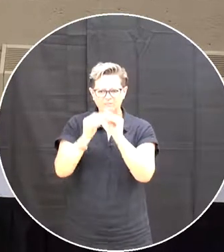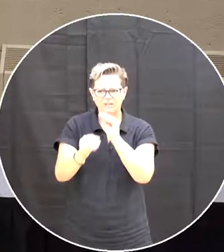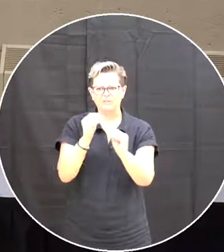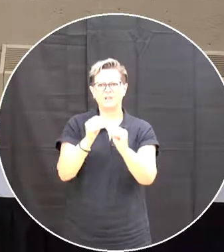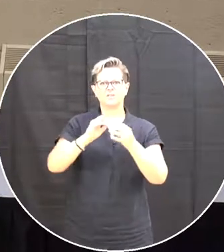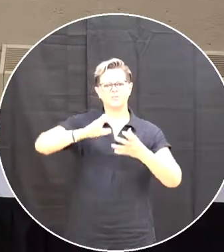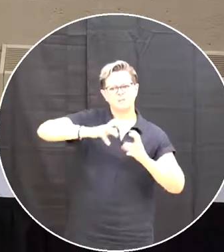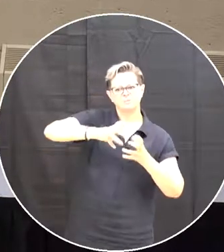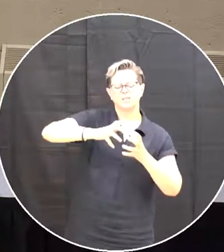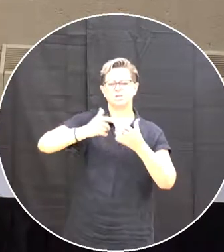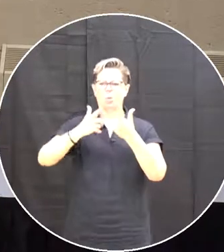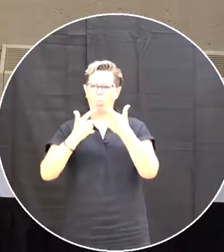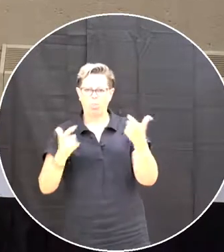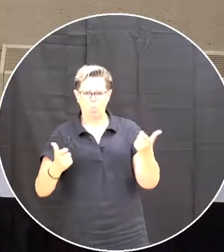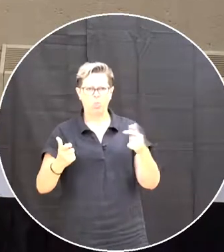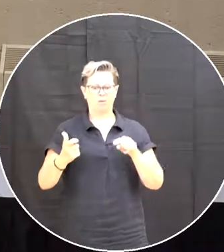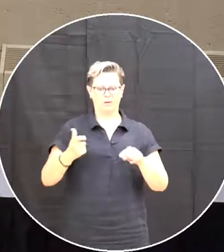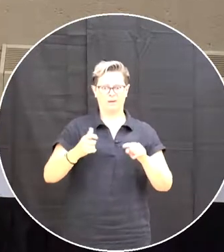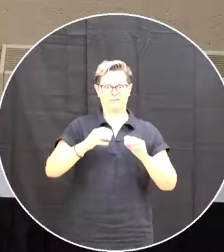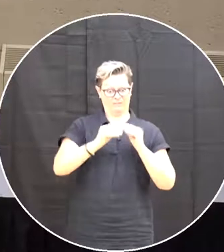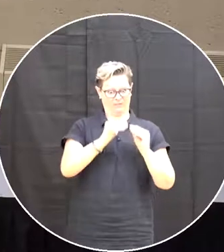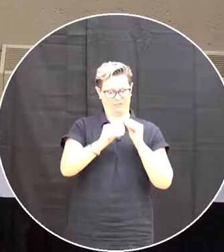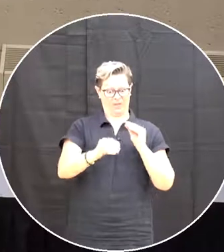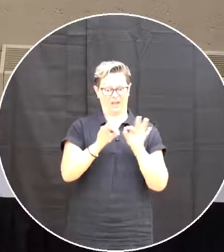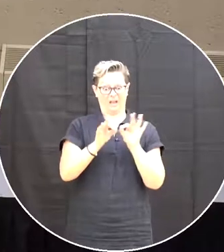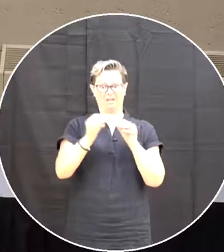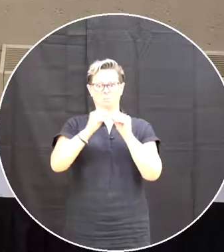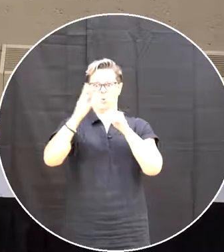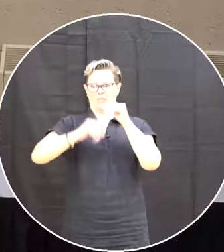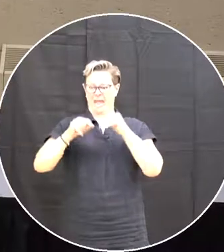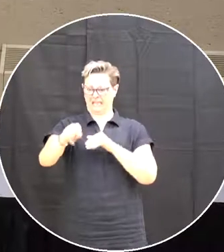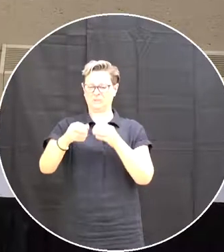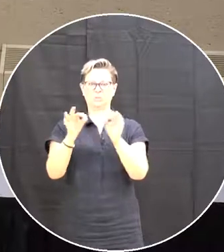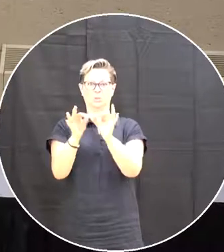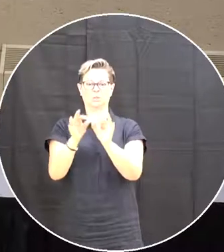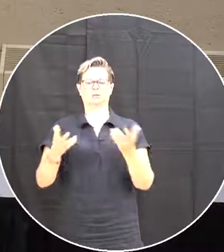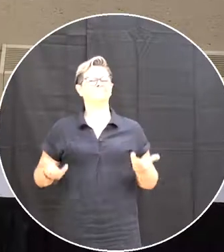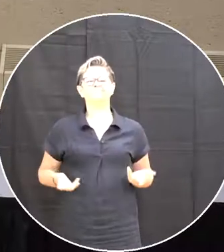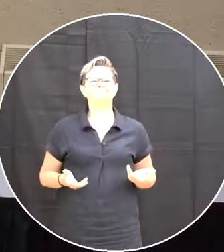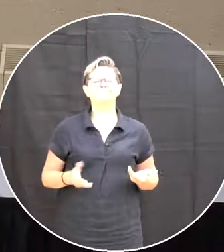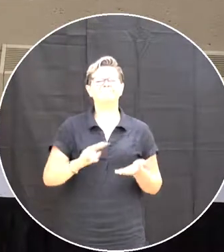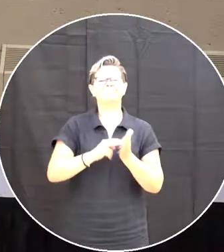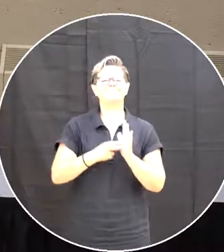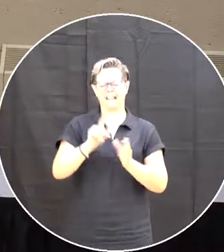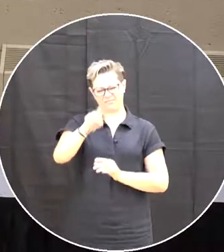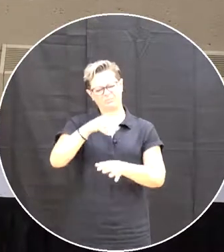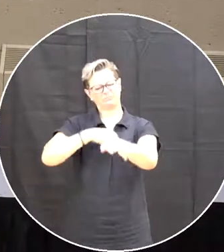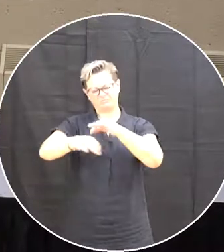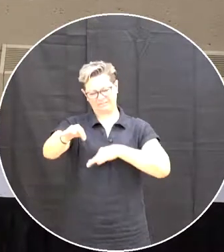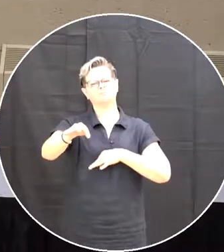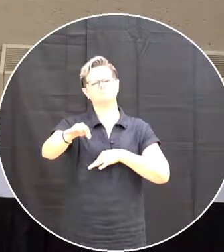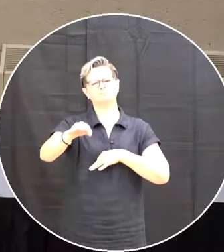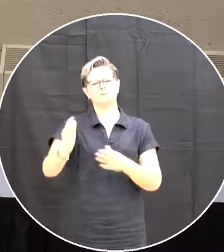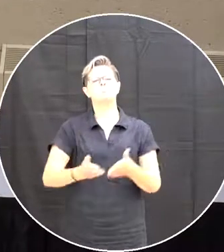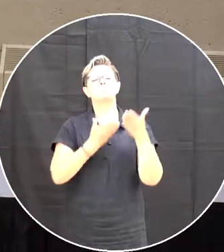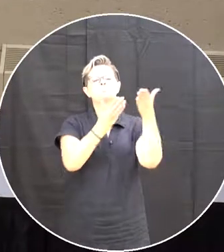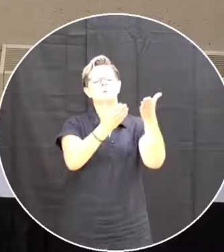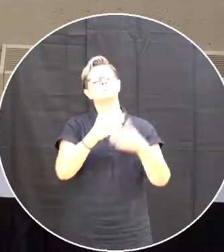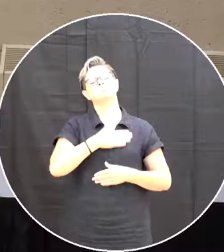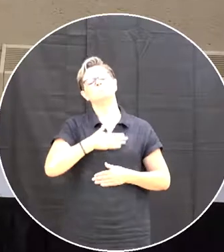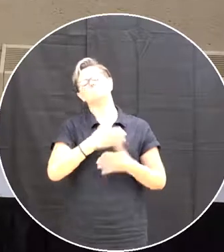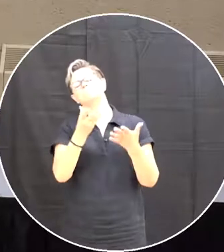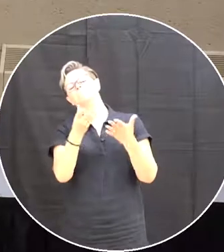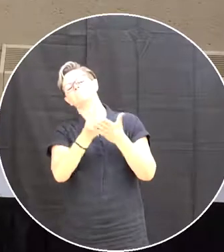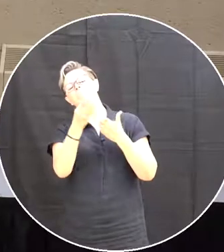and engines Is becoming more than what the vehicle is actually worth So every once in while we have to replace them So this is a motion to purchase some new